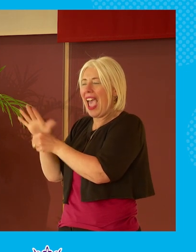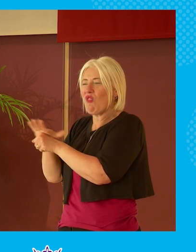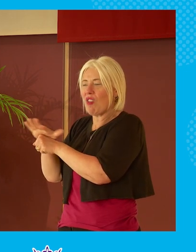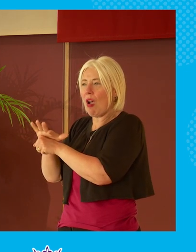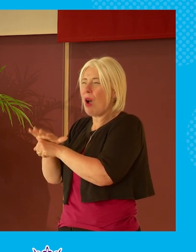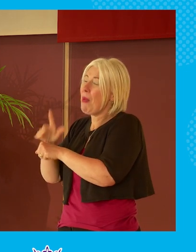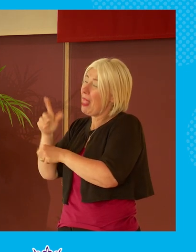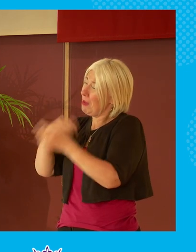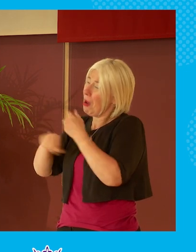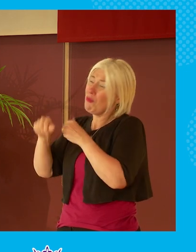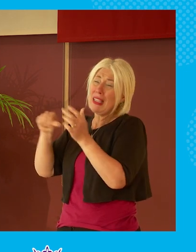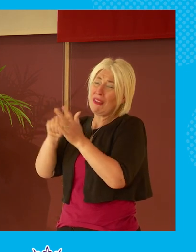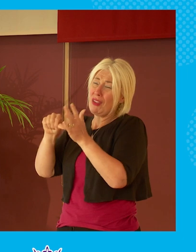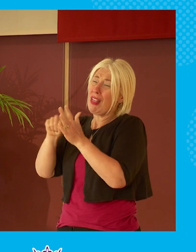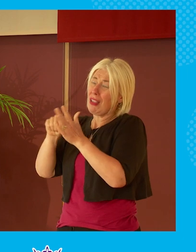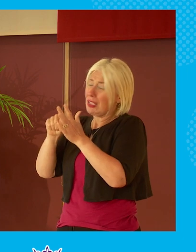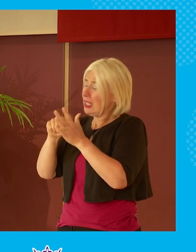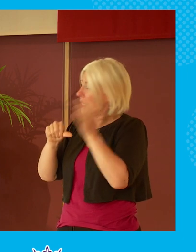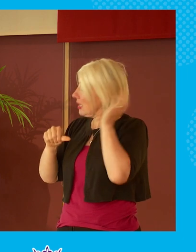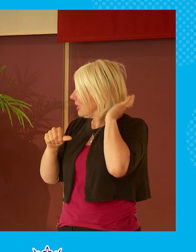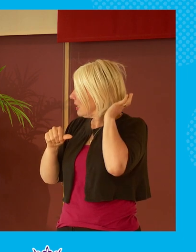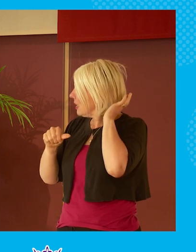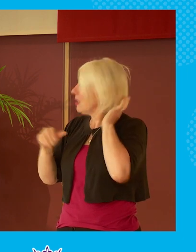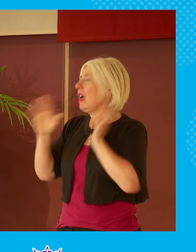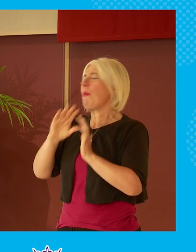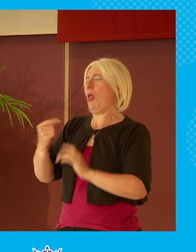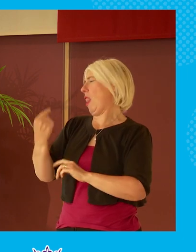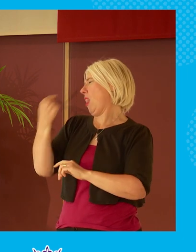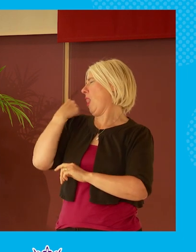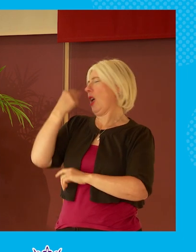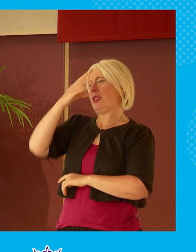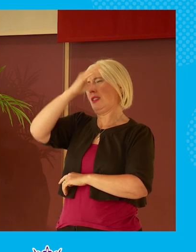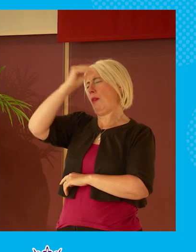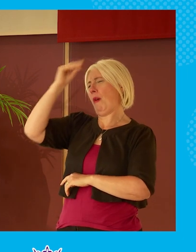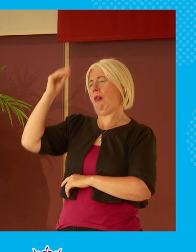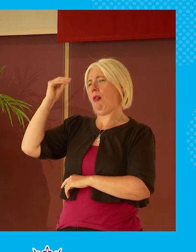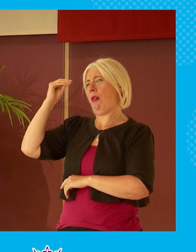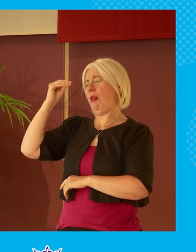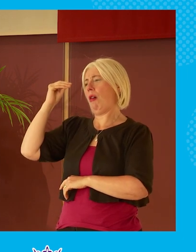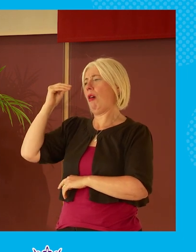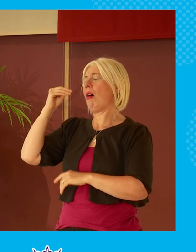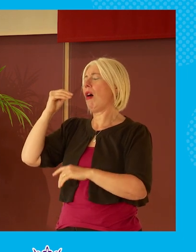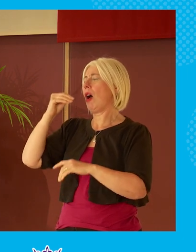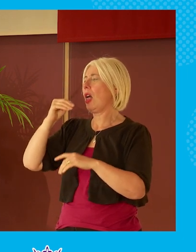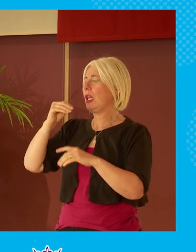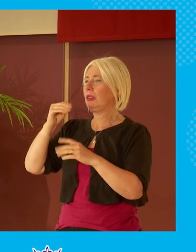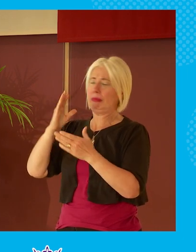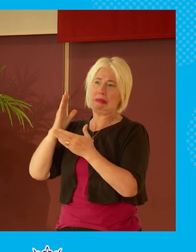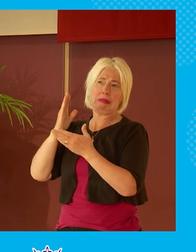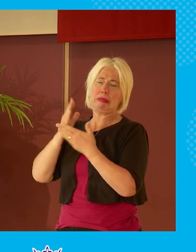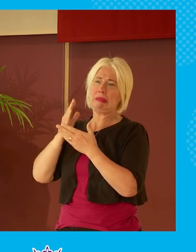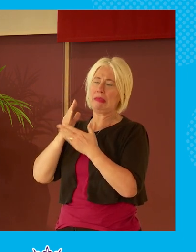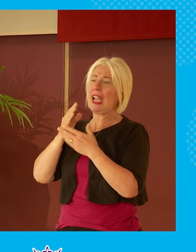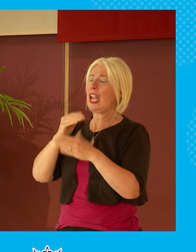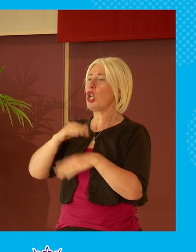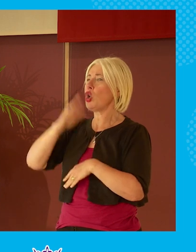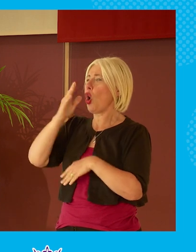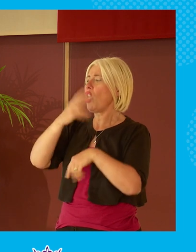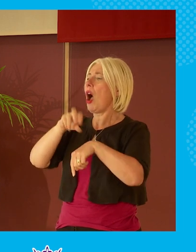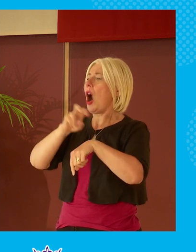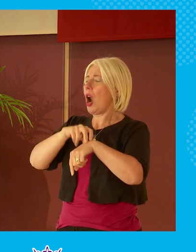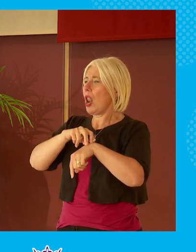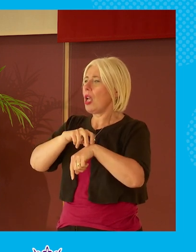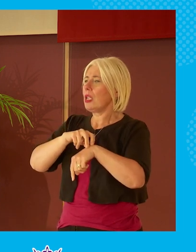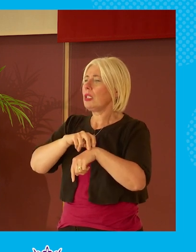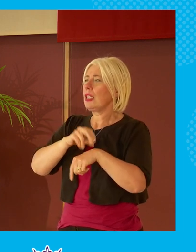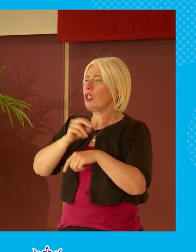must say in in a period around about uh last summer and i'm particularly again pertaining to issues um in in northern ireland and a couple